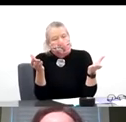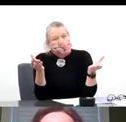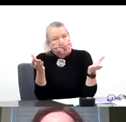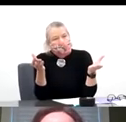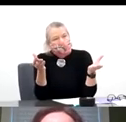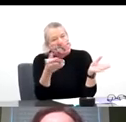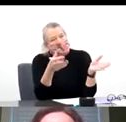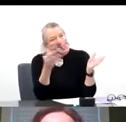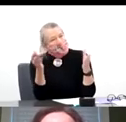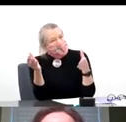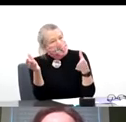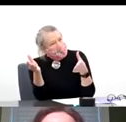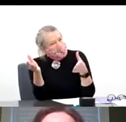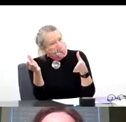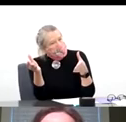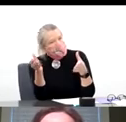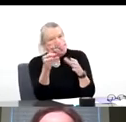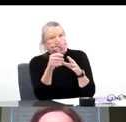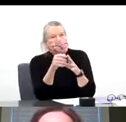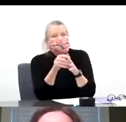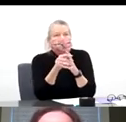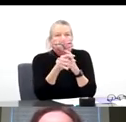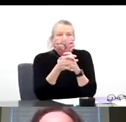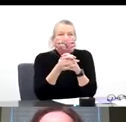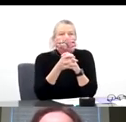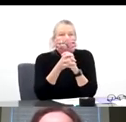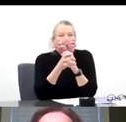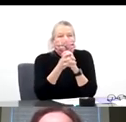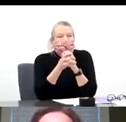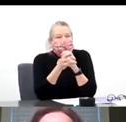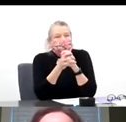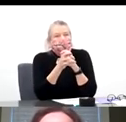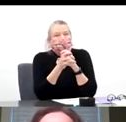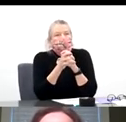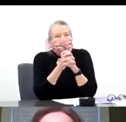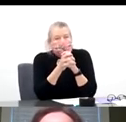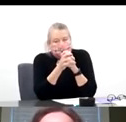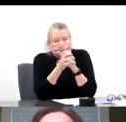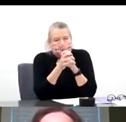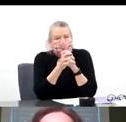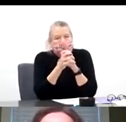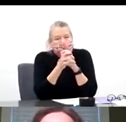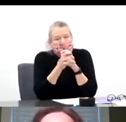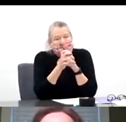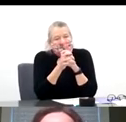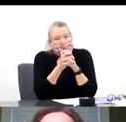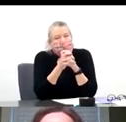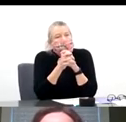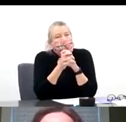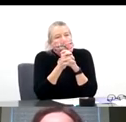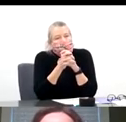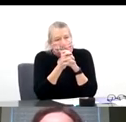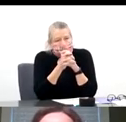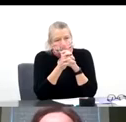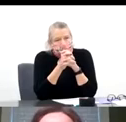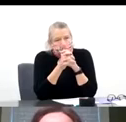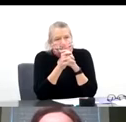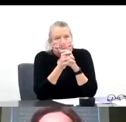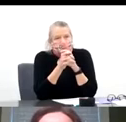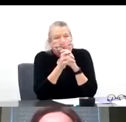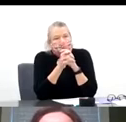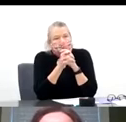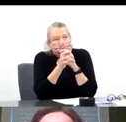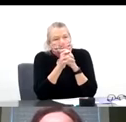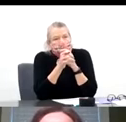for West Virginia. Our second hour will transition to three of our best investigators talking about their cutting